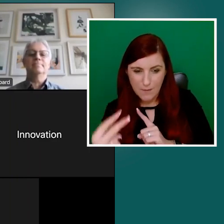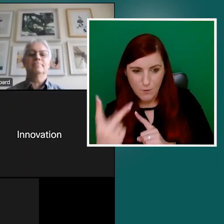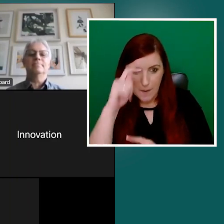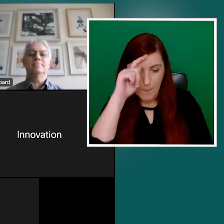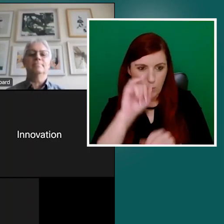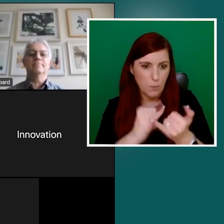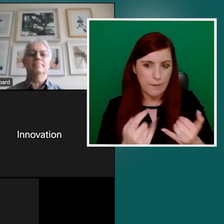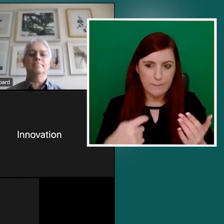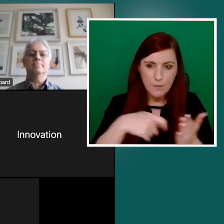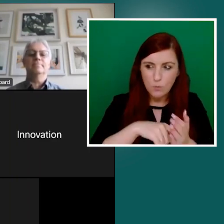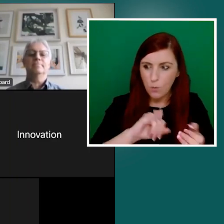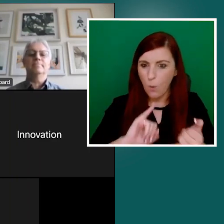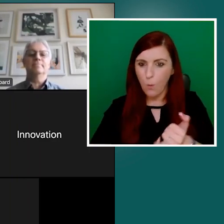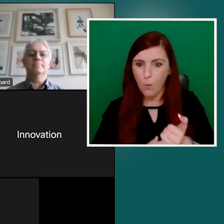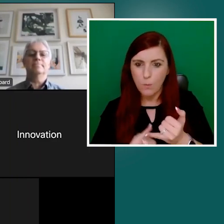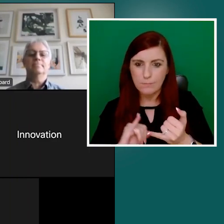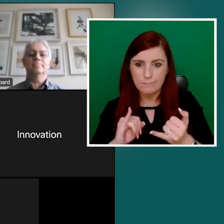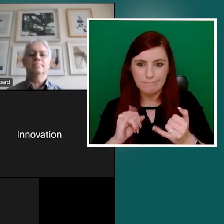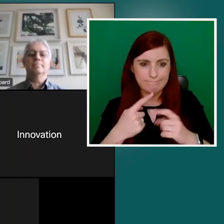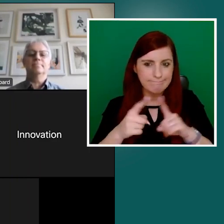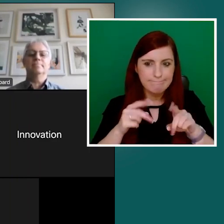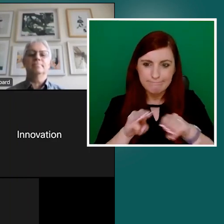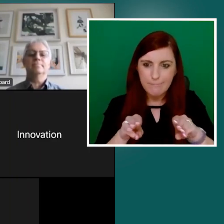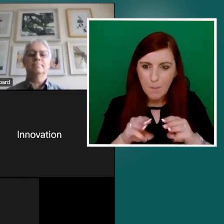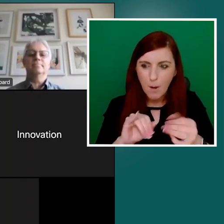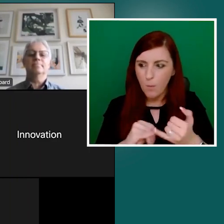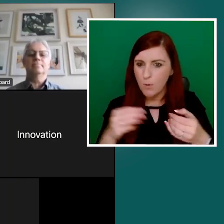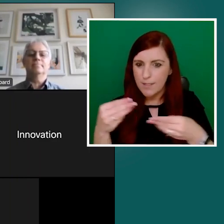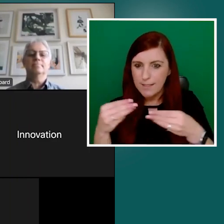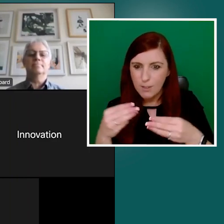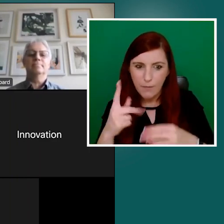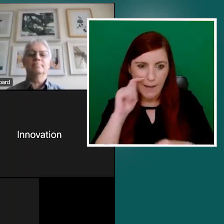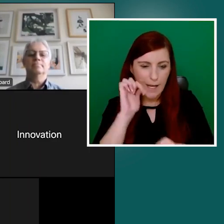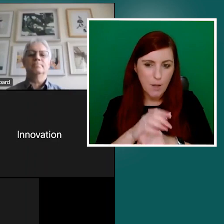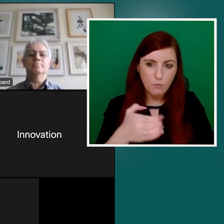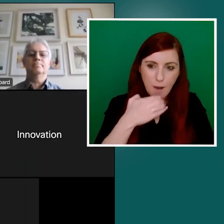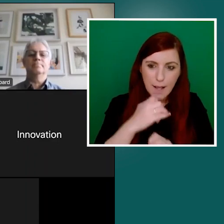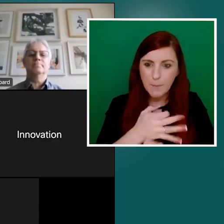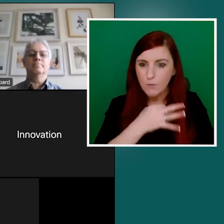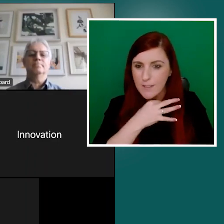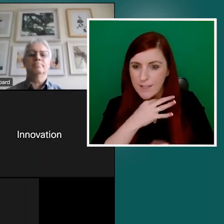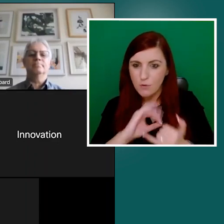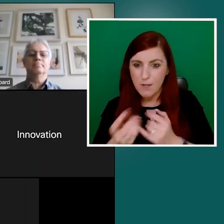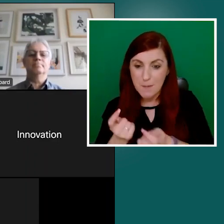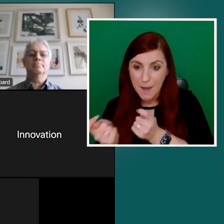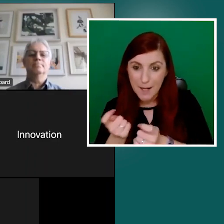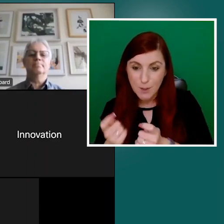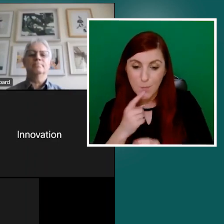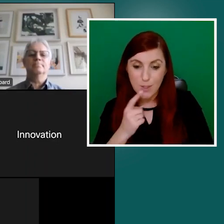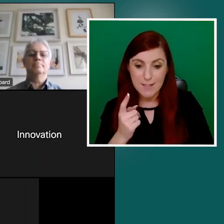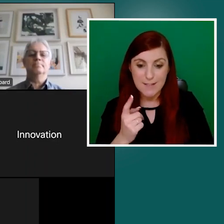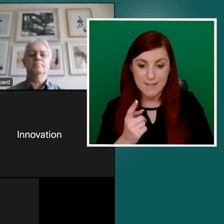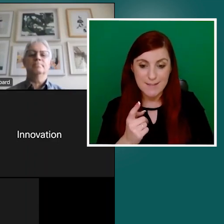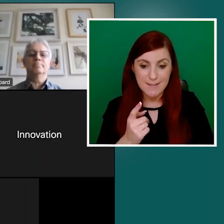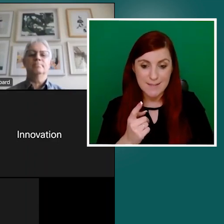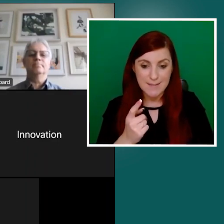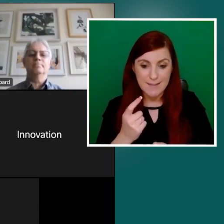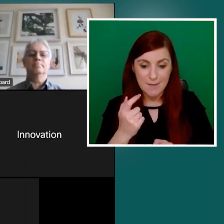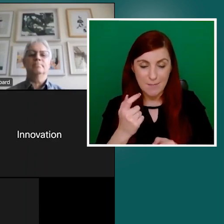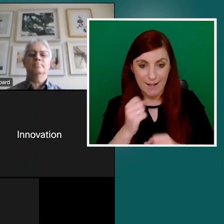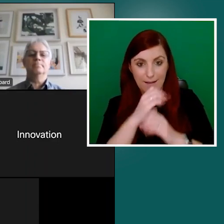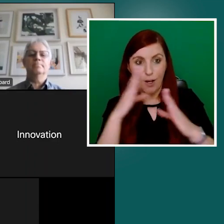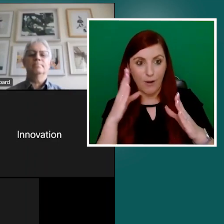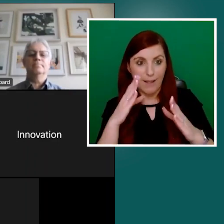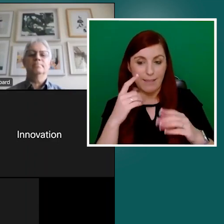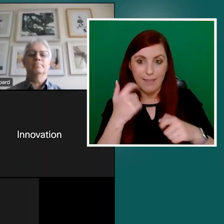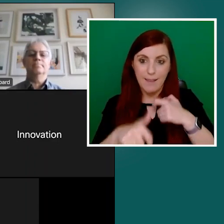to people, and you're thinking about sort of criminality and risk that you're trying to manage. But clearly, there's, there's this other lens